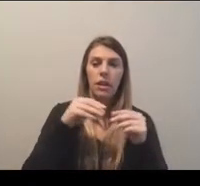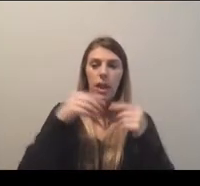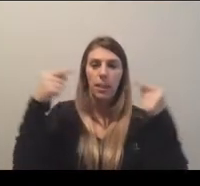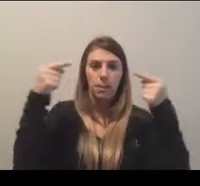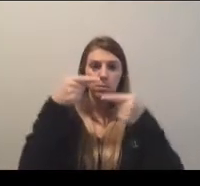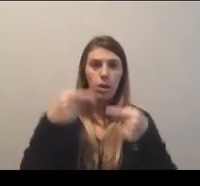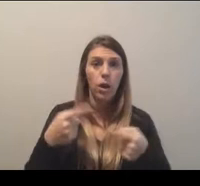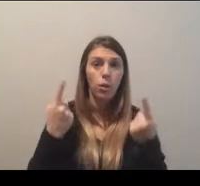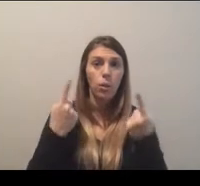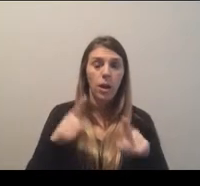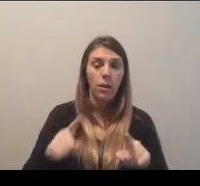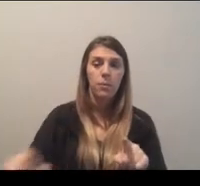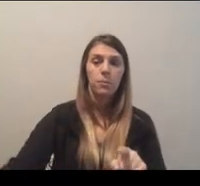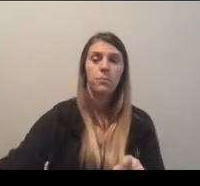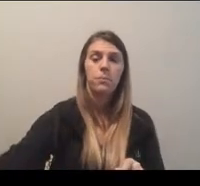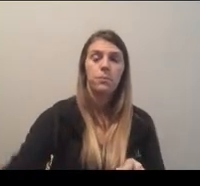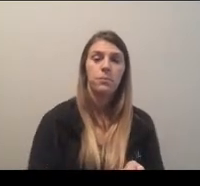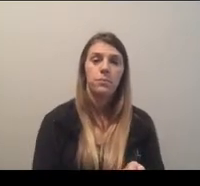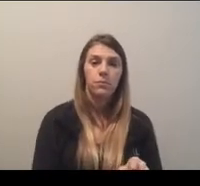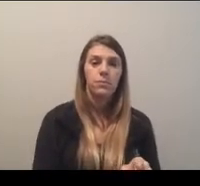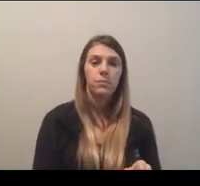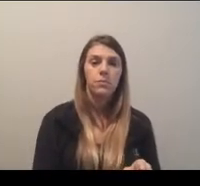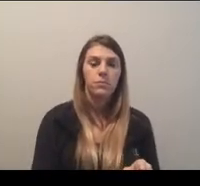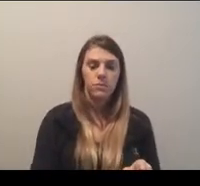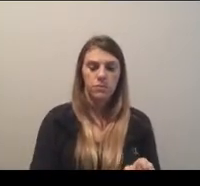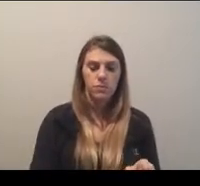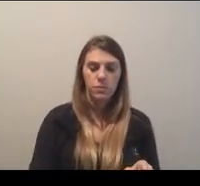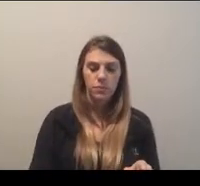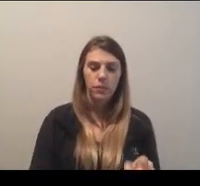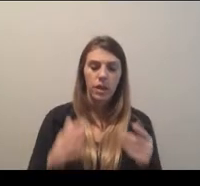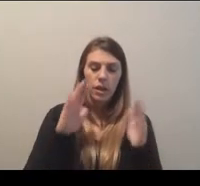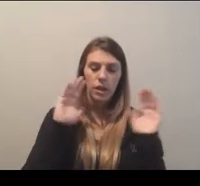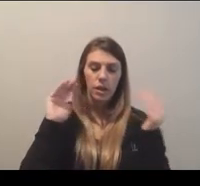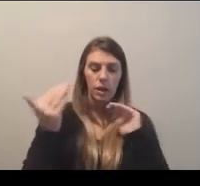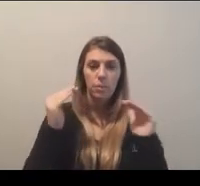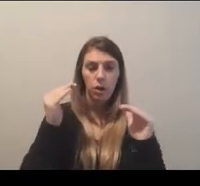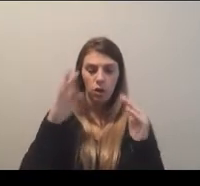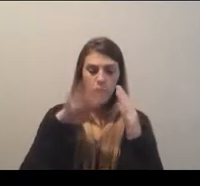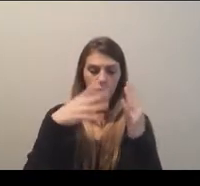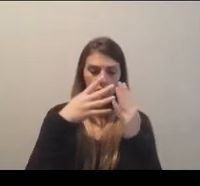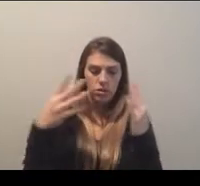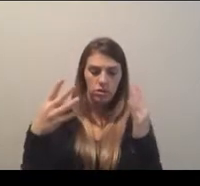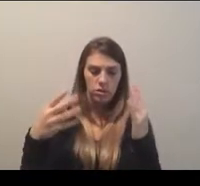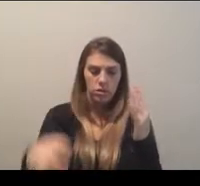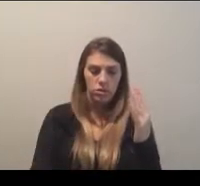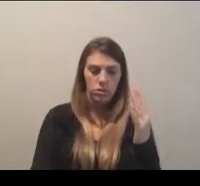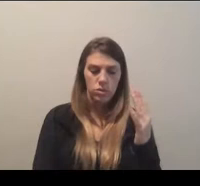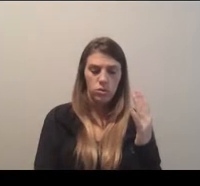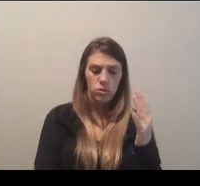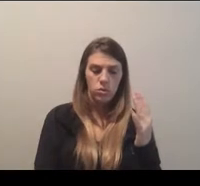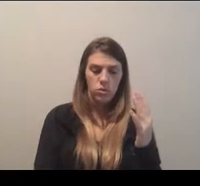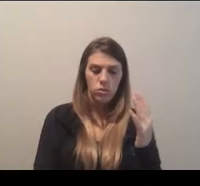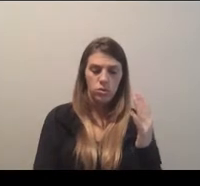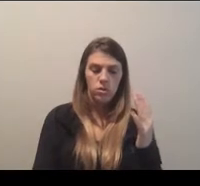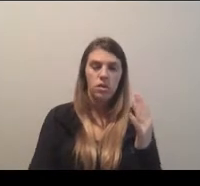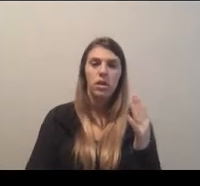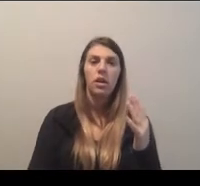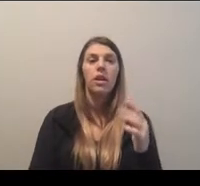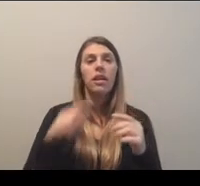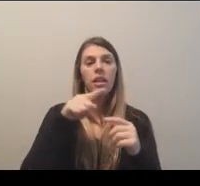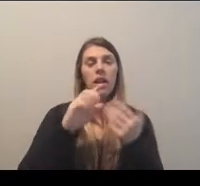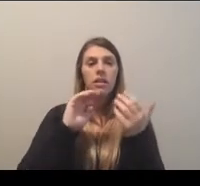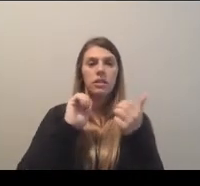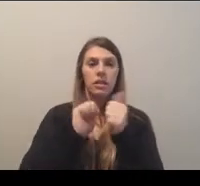whatever happens next then, preparing to get on a charter aircraft or a bus to get to a competition site.